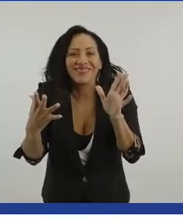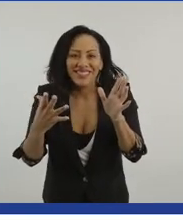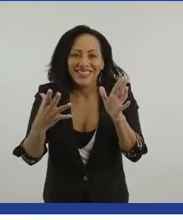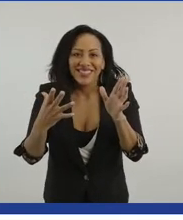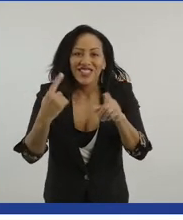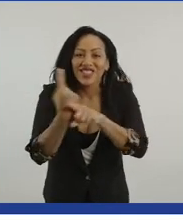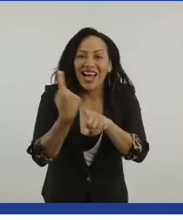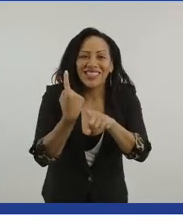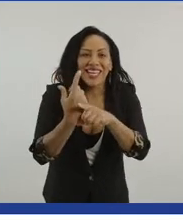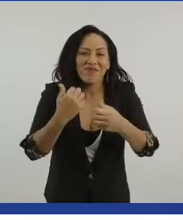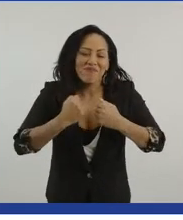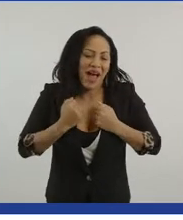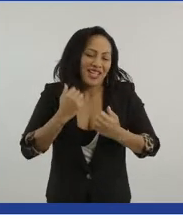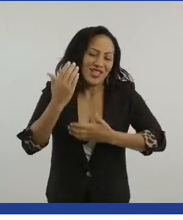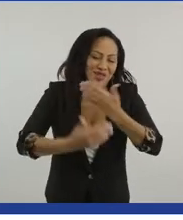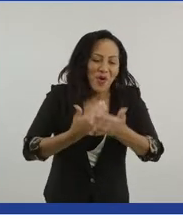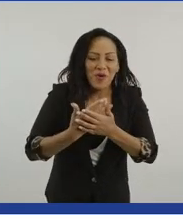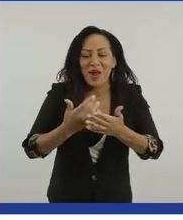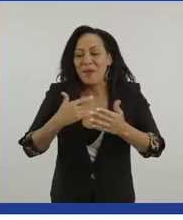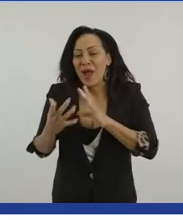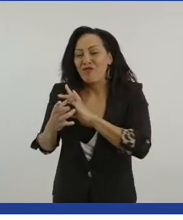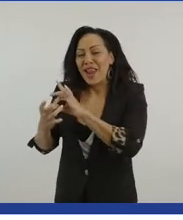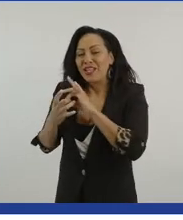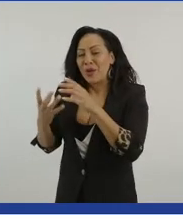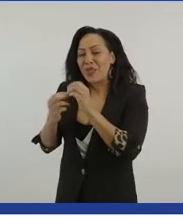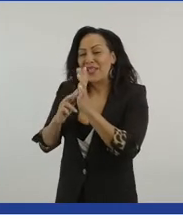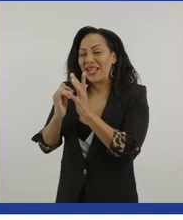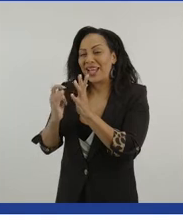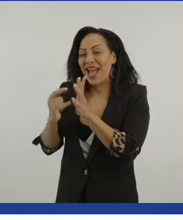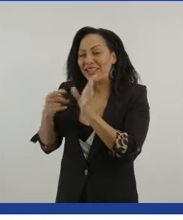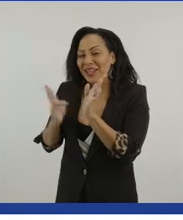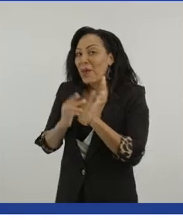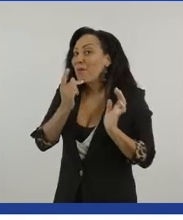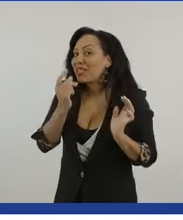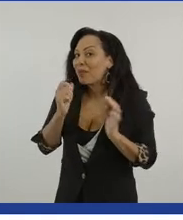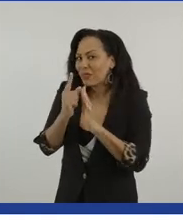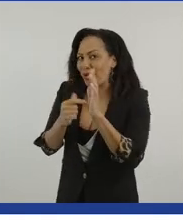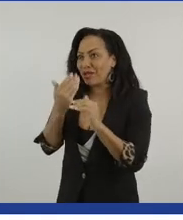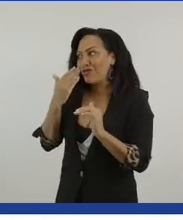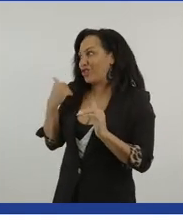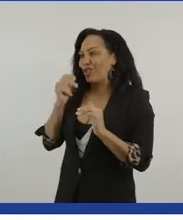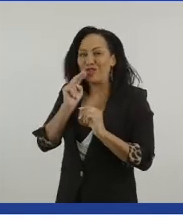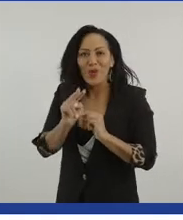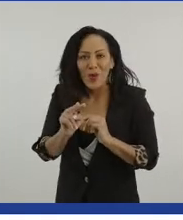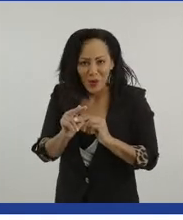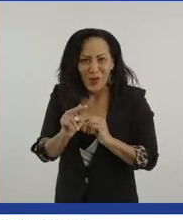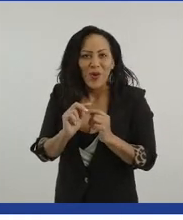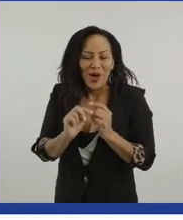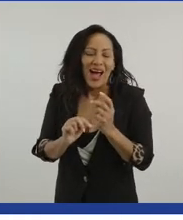chatting about my story and my relationship with Nissan and the Possibilities Project that you just saw. And